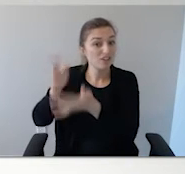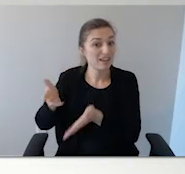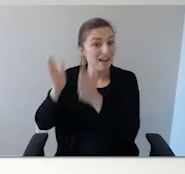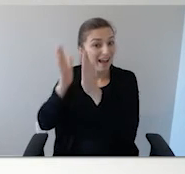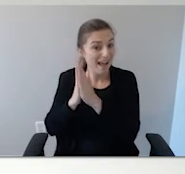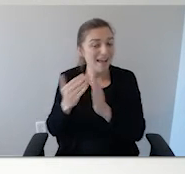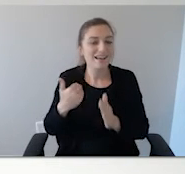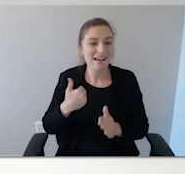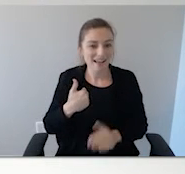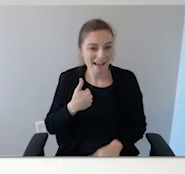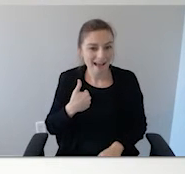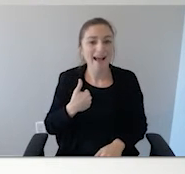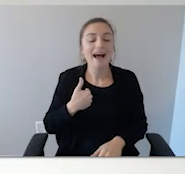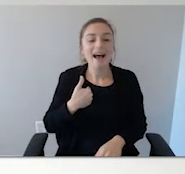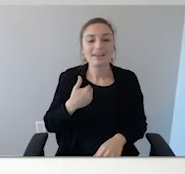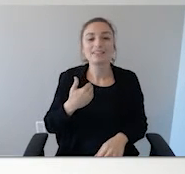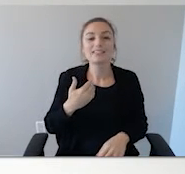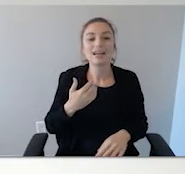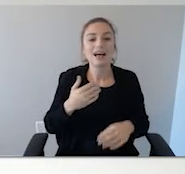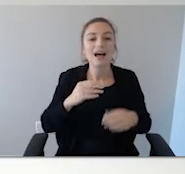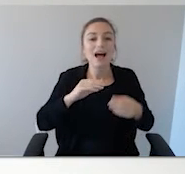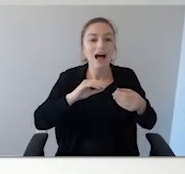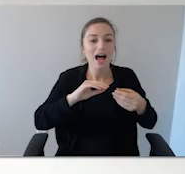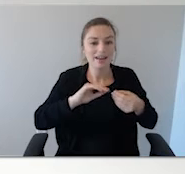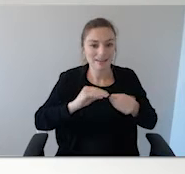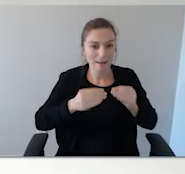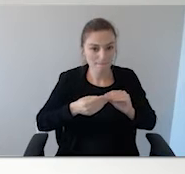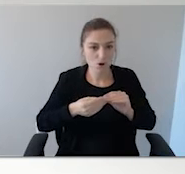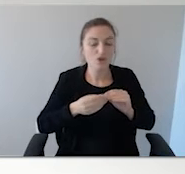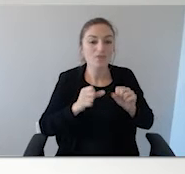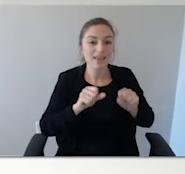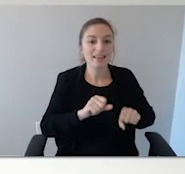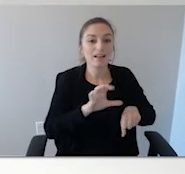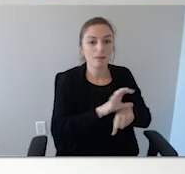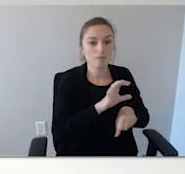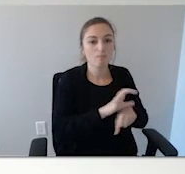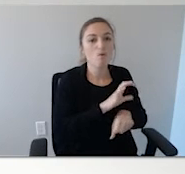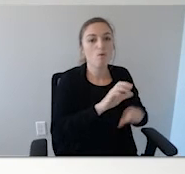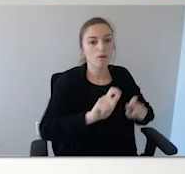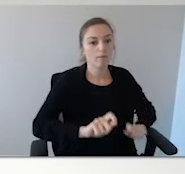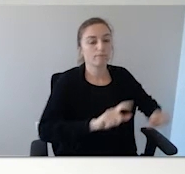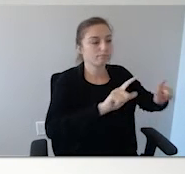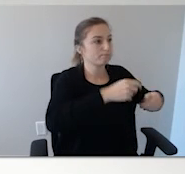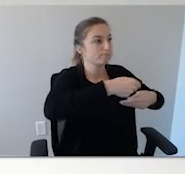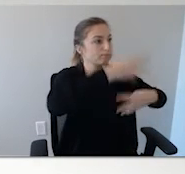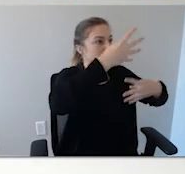a number that's connected to the USB stuff that's all in their computer system. .